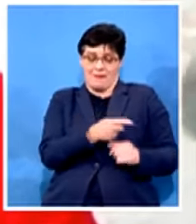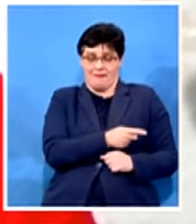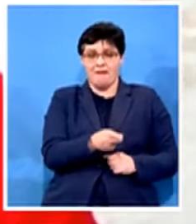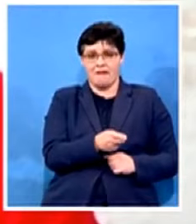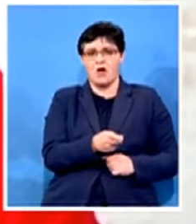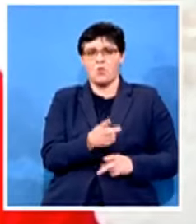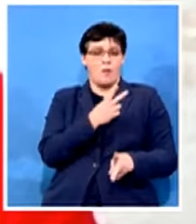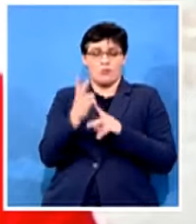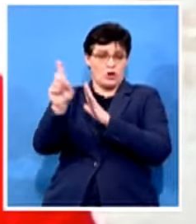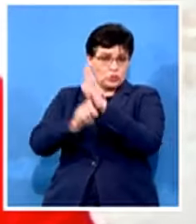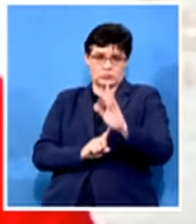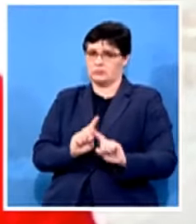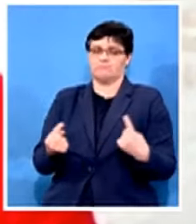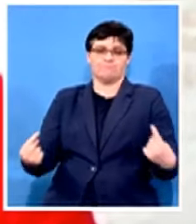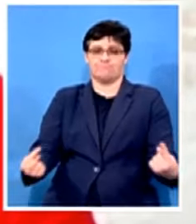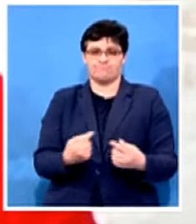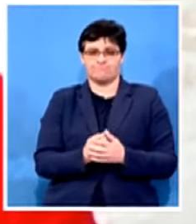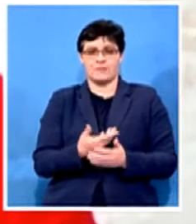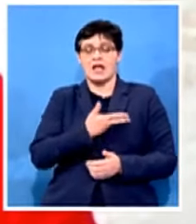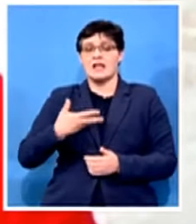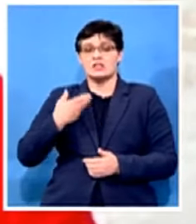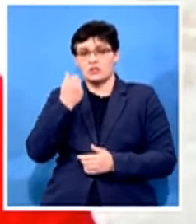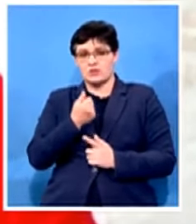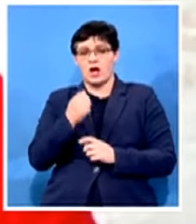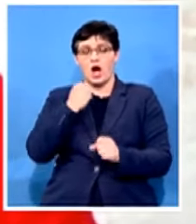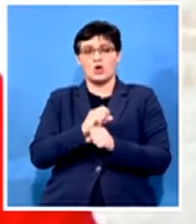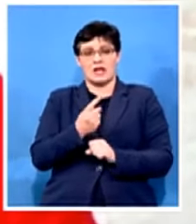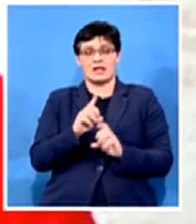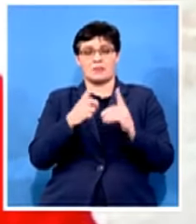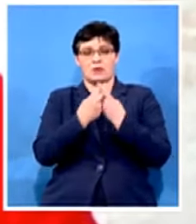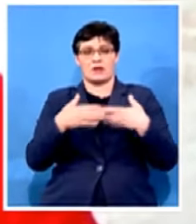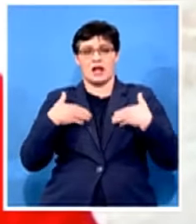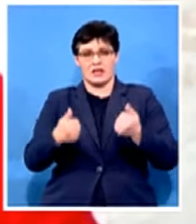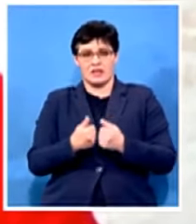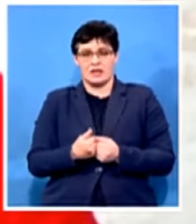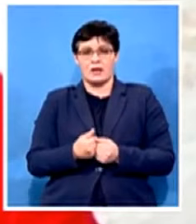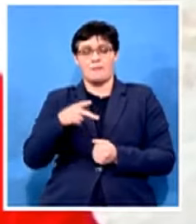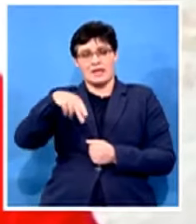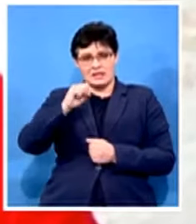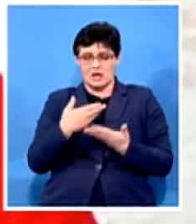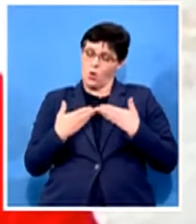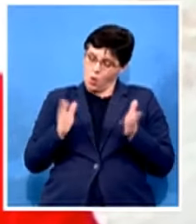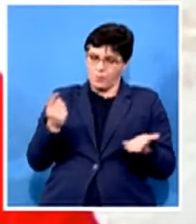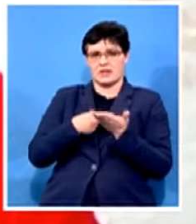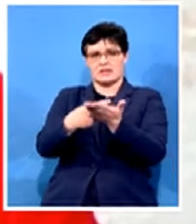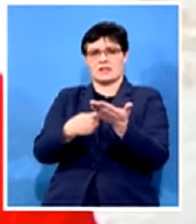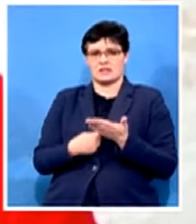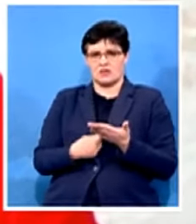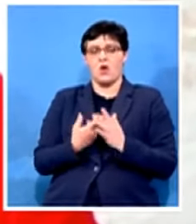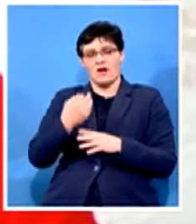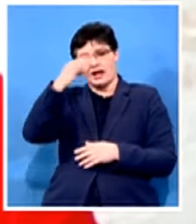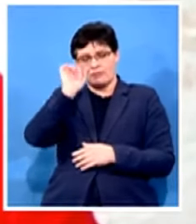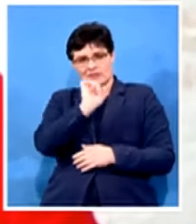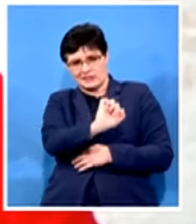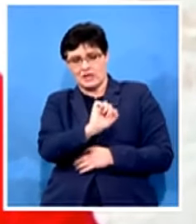gentlemen on the houghton department of health the pc had very open discussions around the state of governance in the houghton department of health and